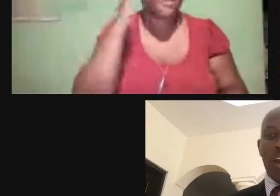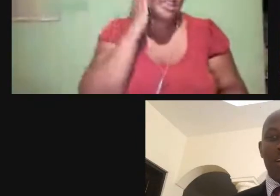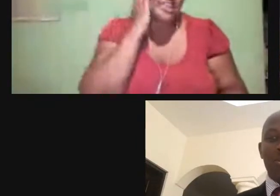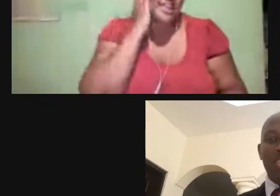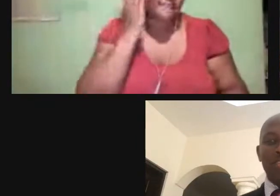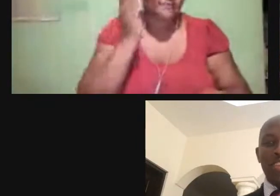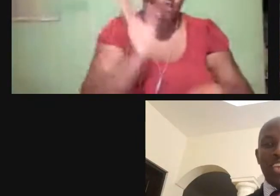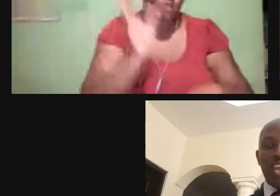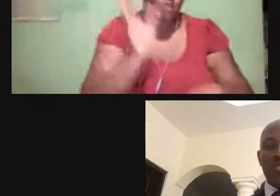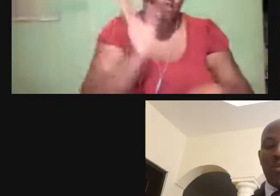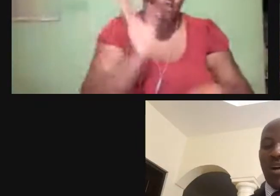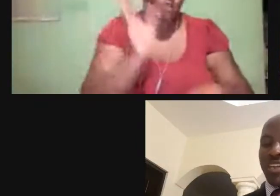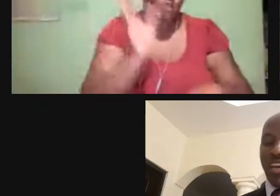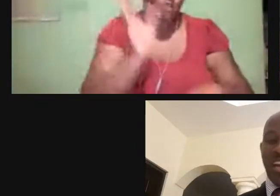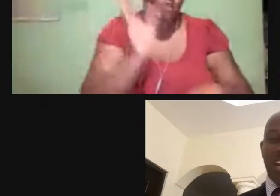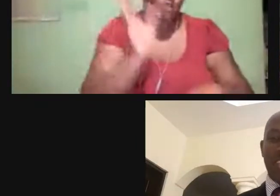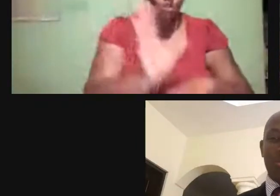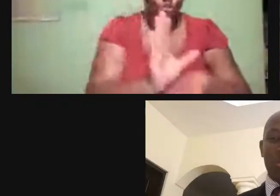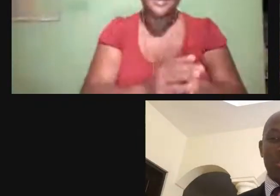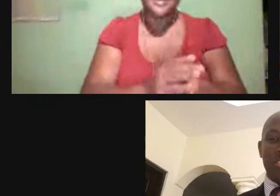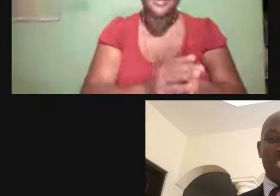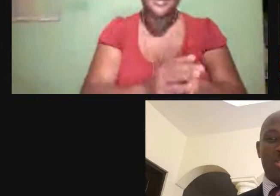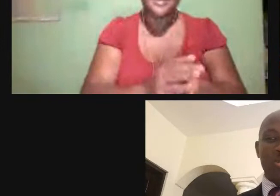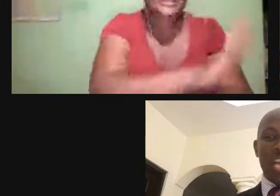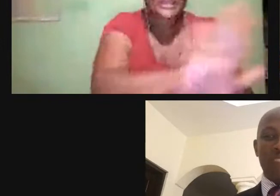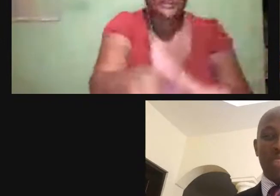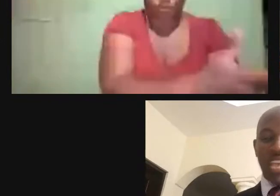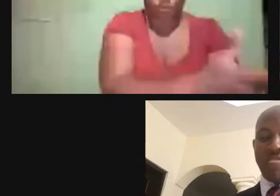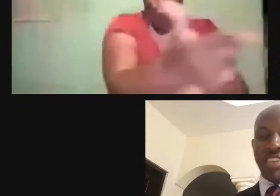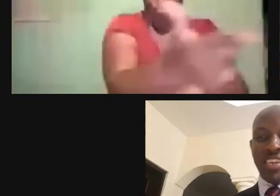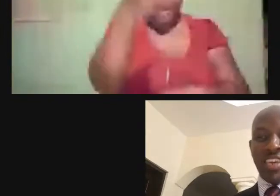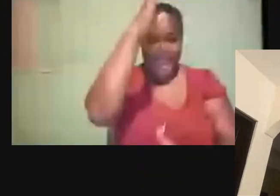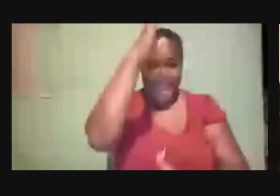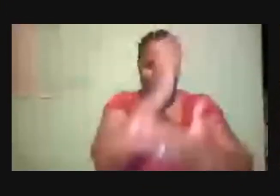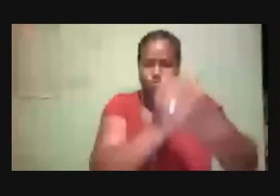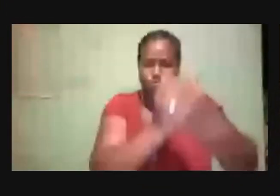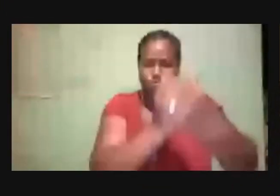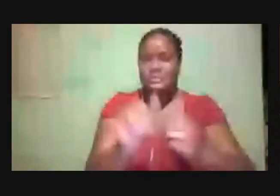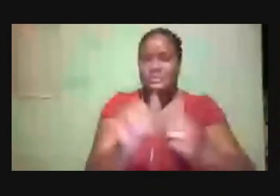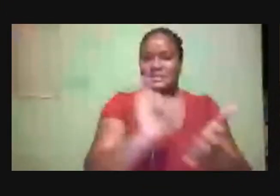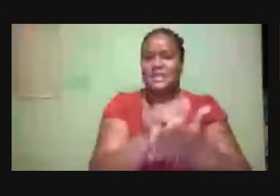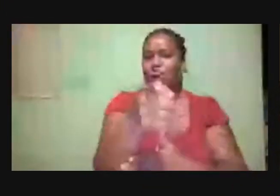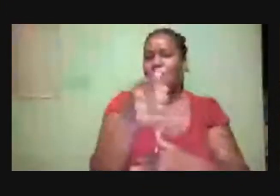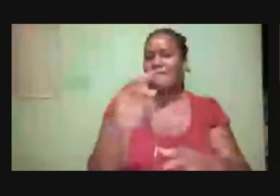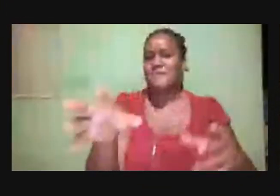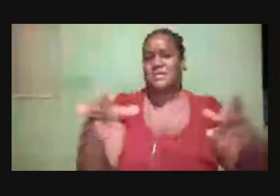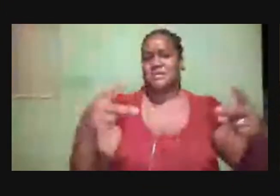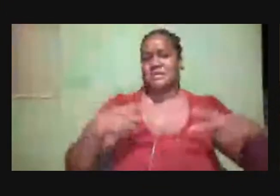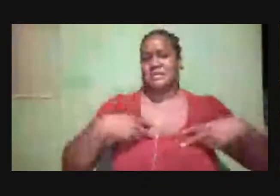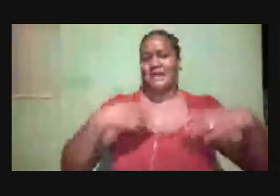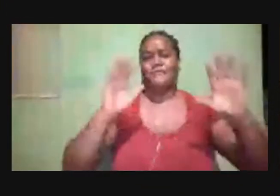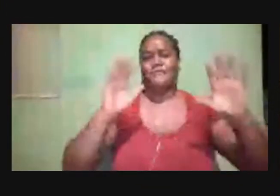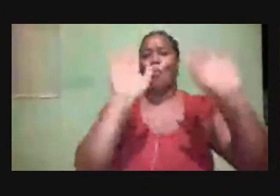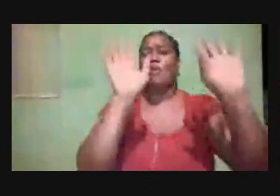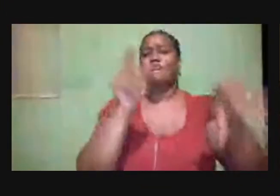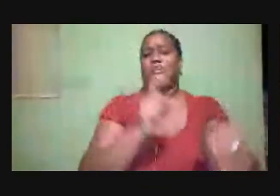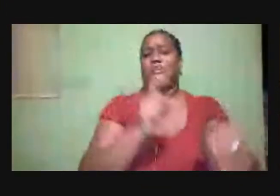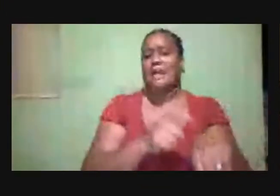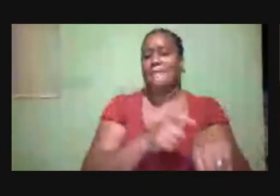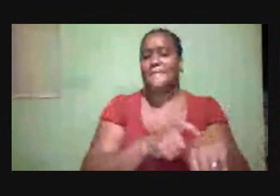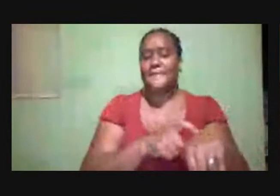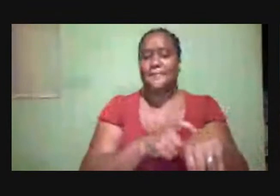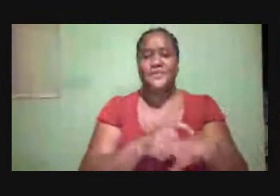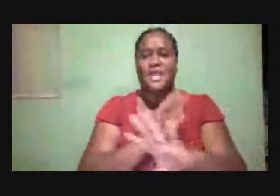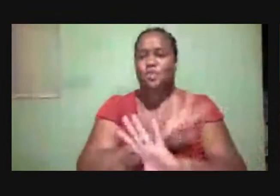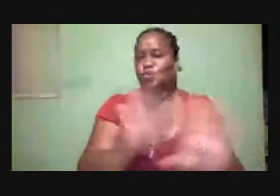good evening everyone. I trust that you have been having a wonderful time. I don't know